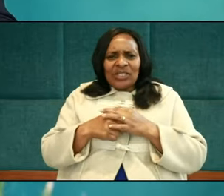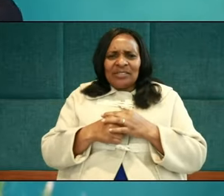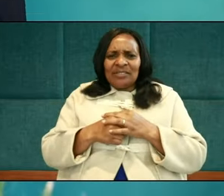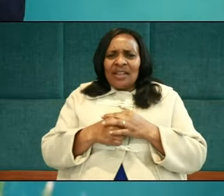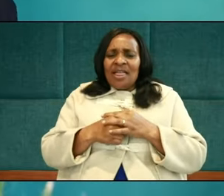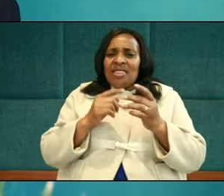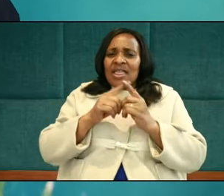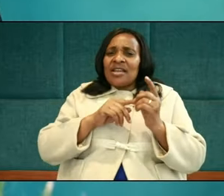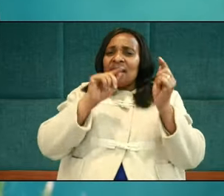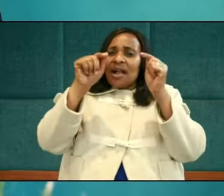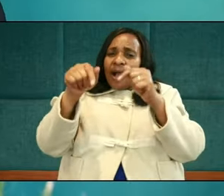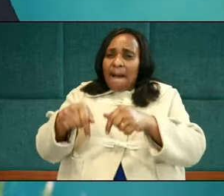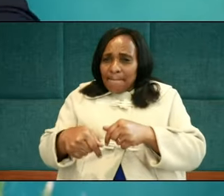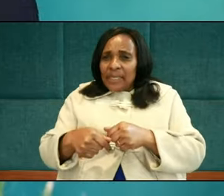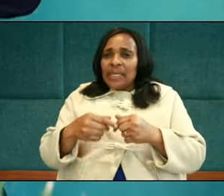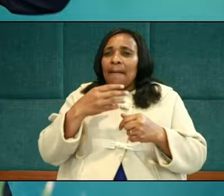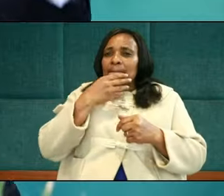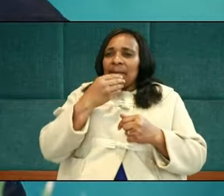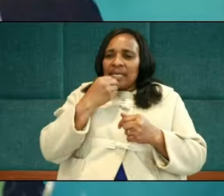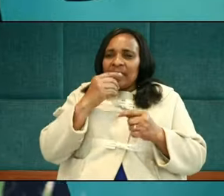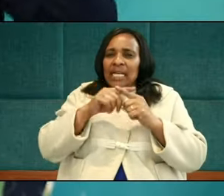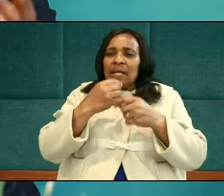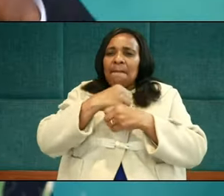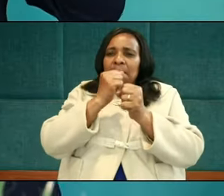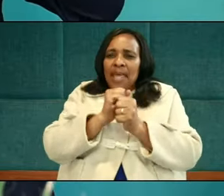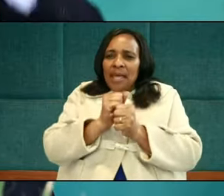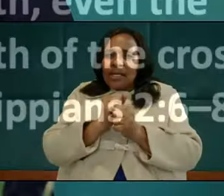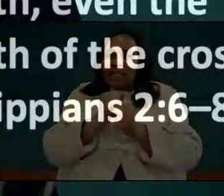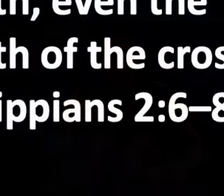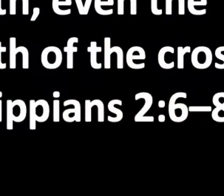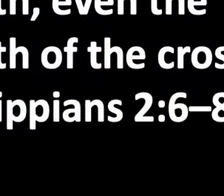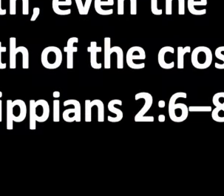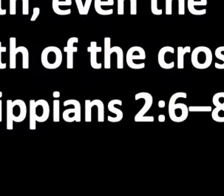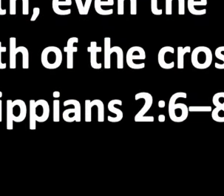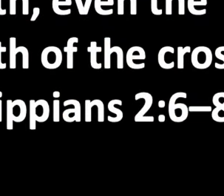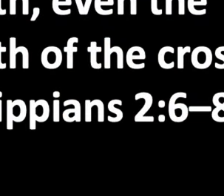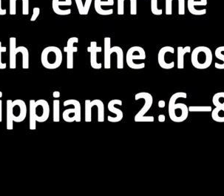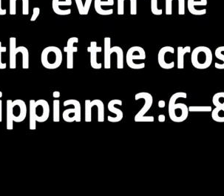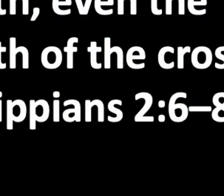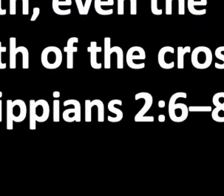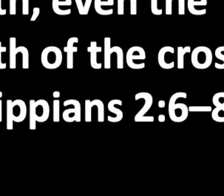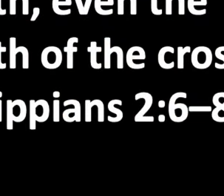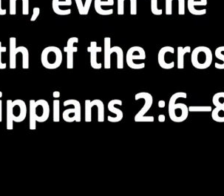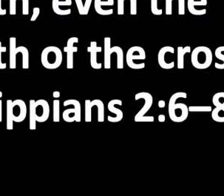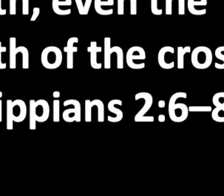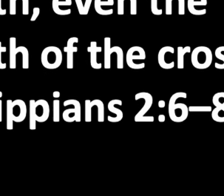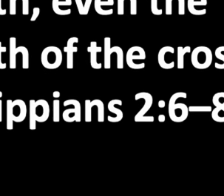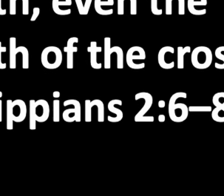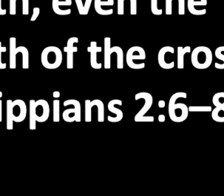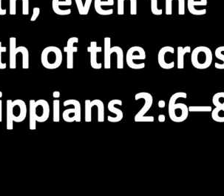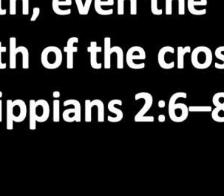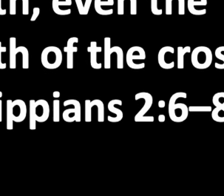and coming in the likeness of men and being found in appearance as a man. He humbled himself.